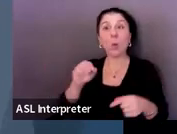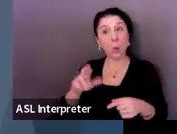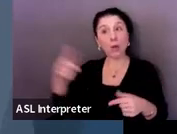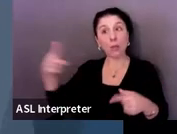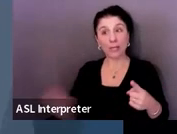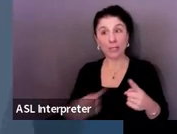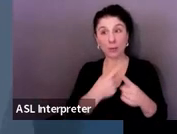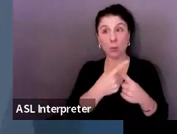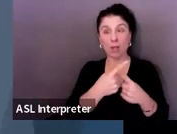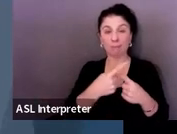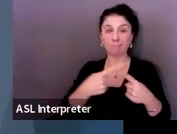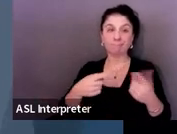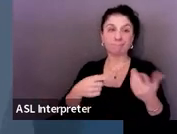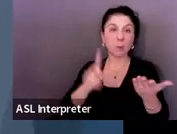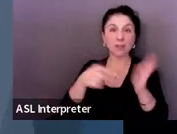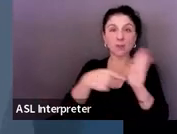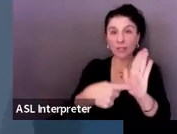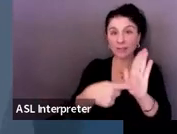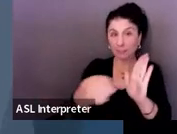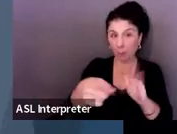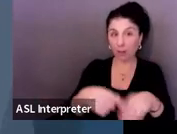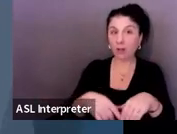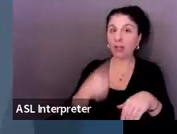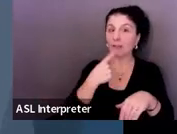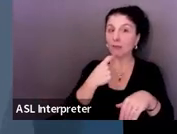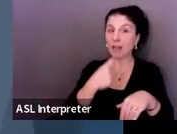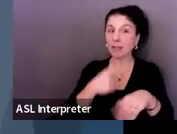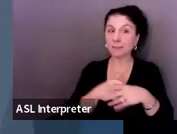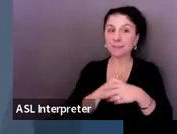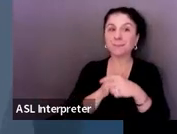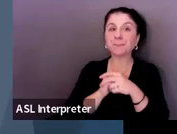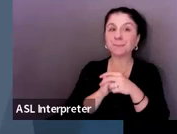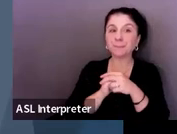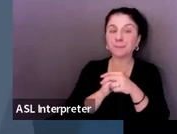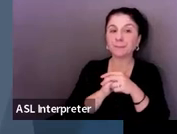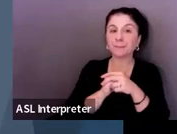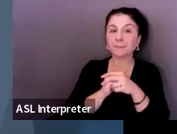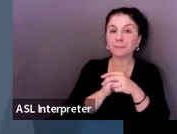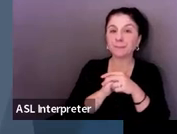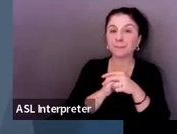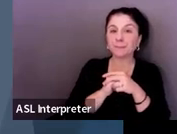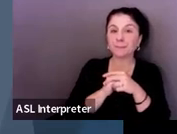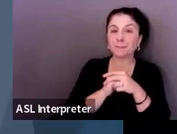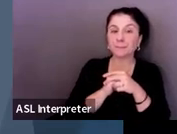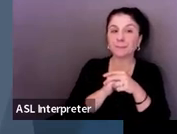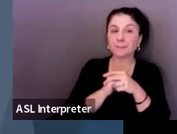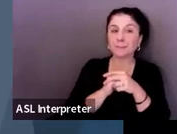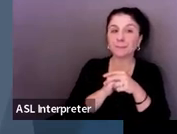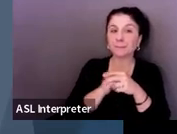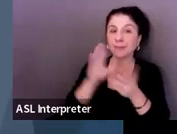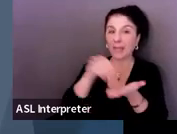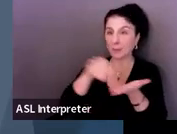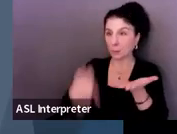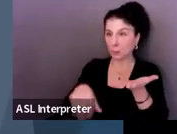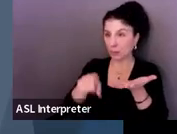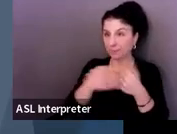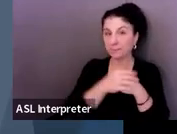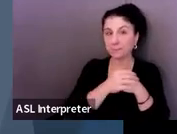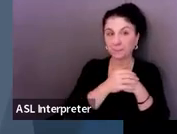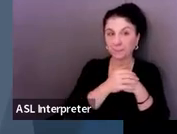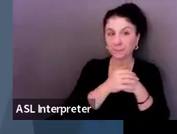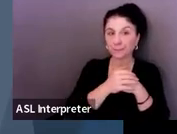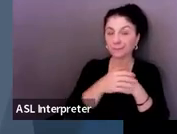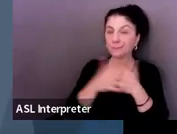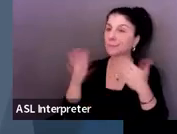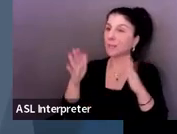examples of what that would look like. So for this student, there was already an